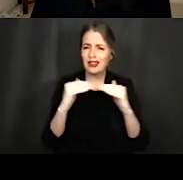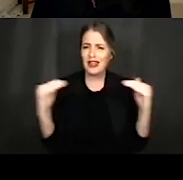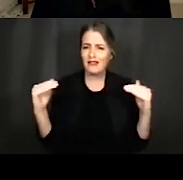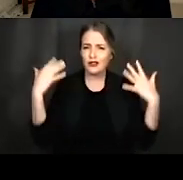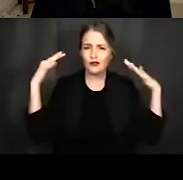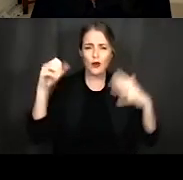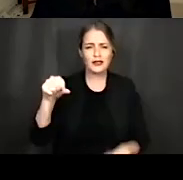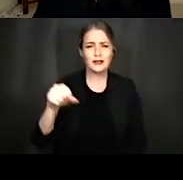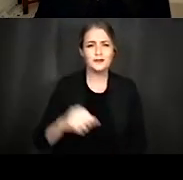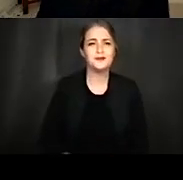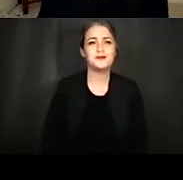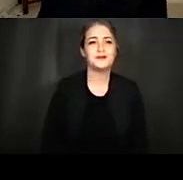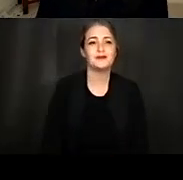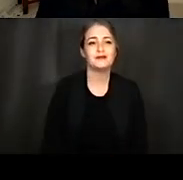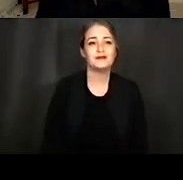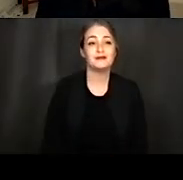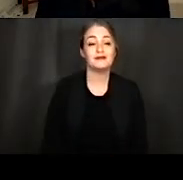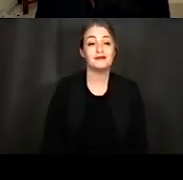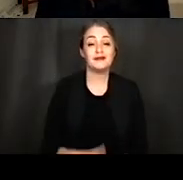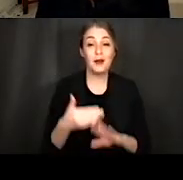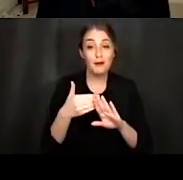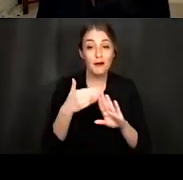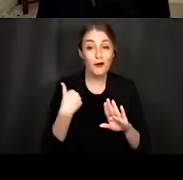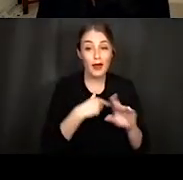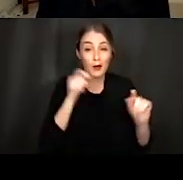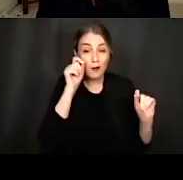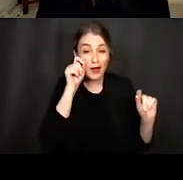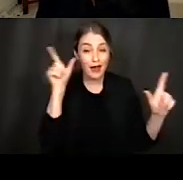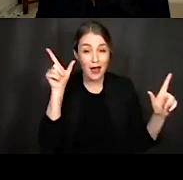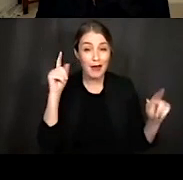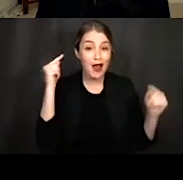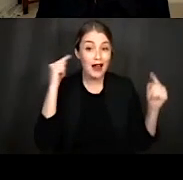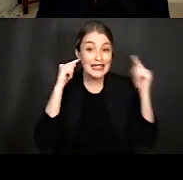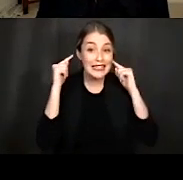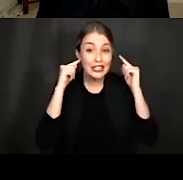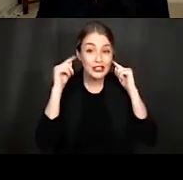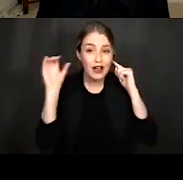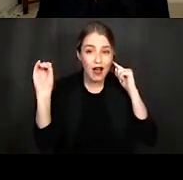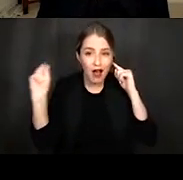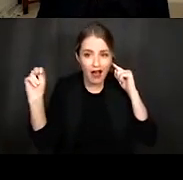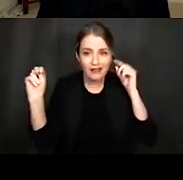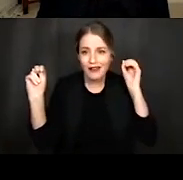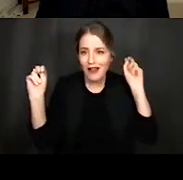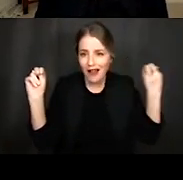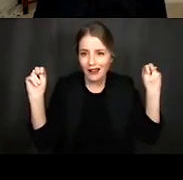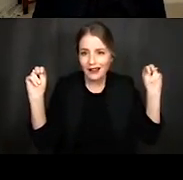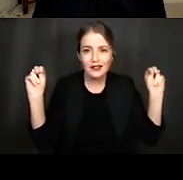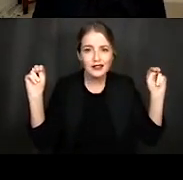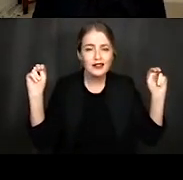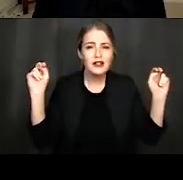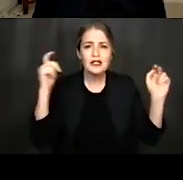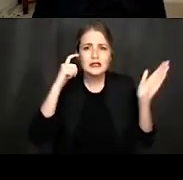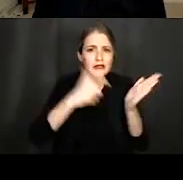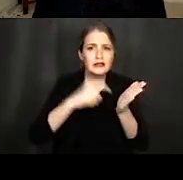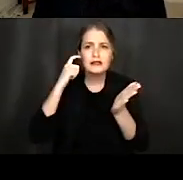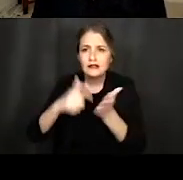You know, even before we wake up, our ears are on, detecting sounds in the environment that are relevant to us, such as